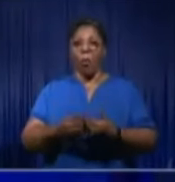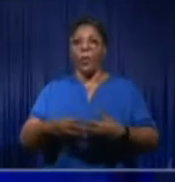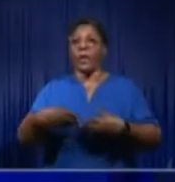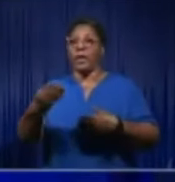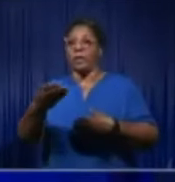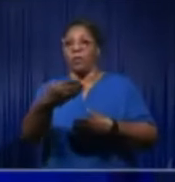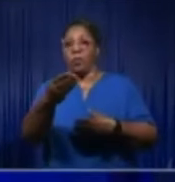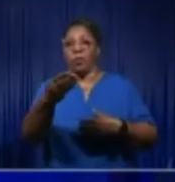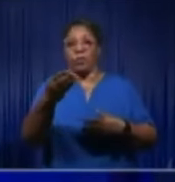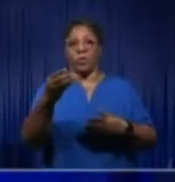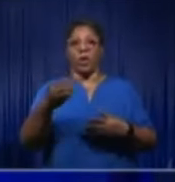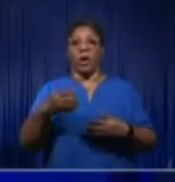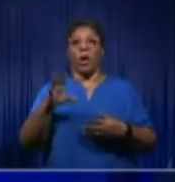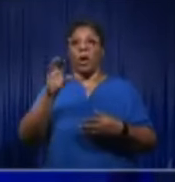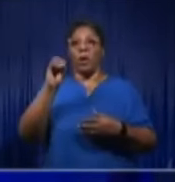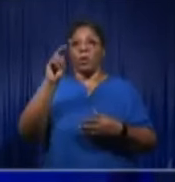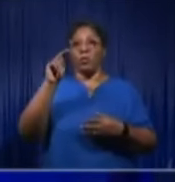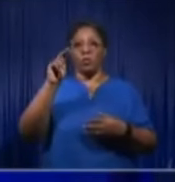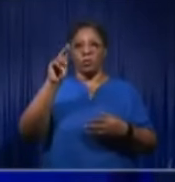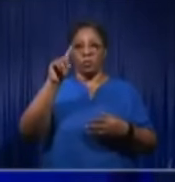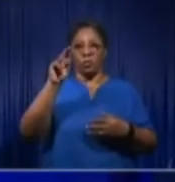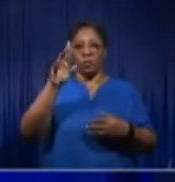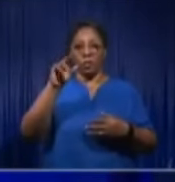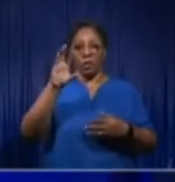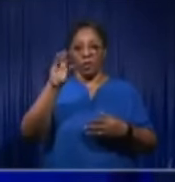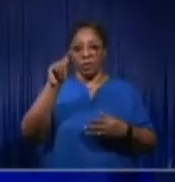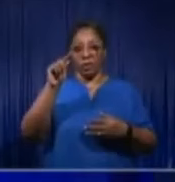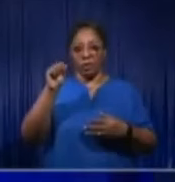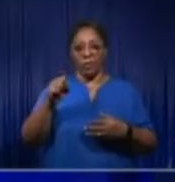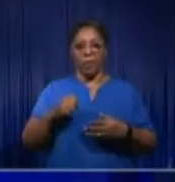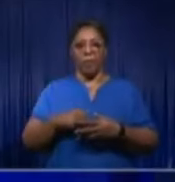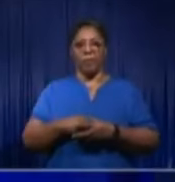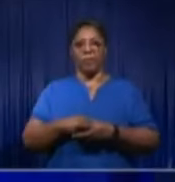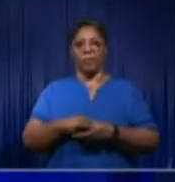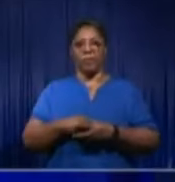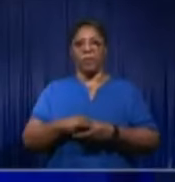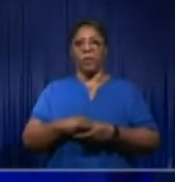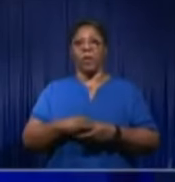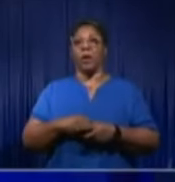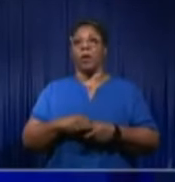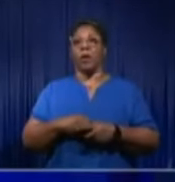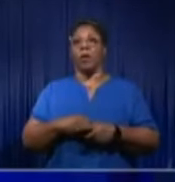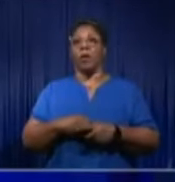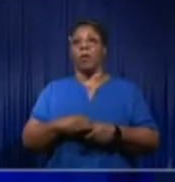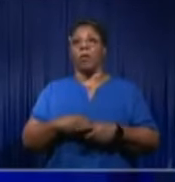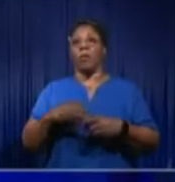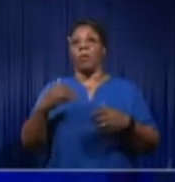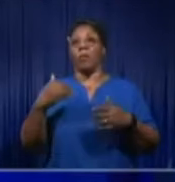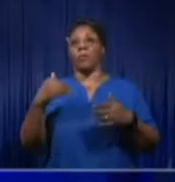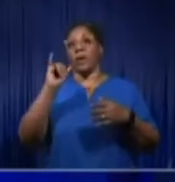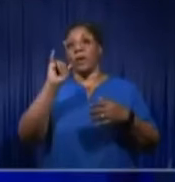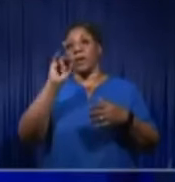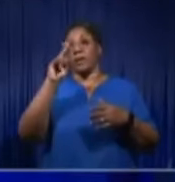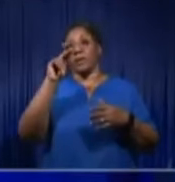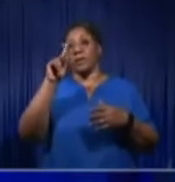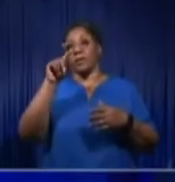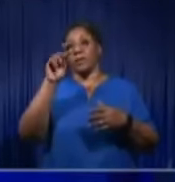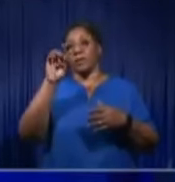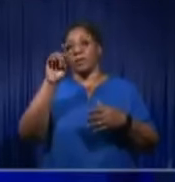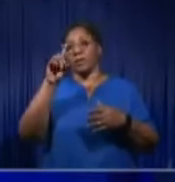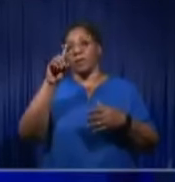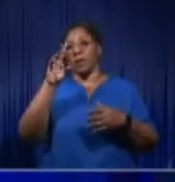submit a quarterly report to the integrity commission surrounding our contract award